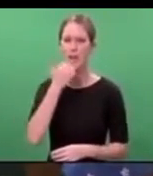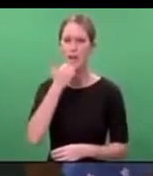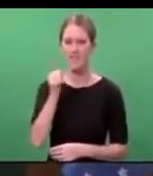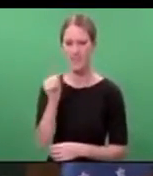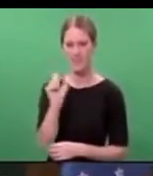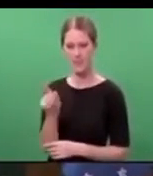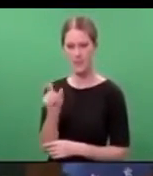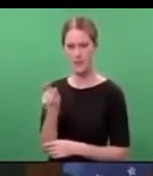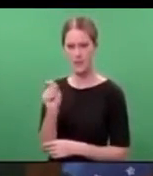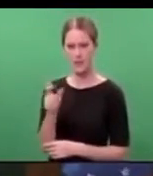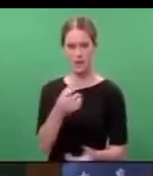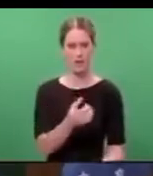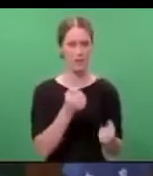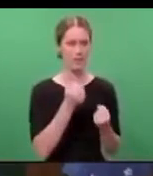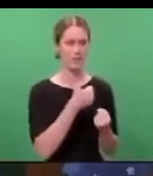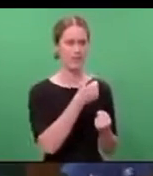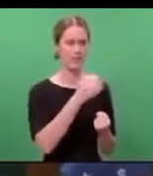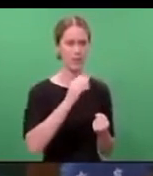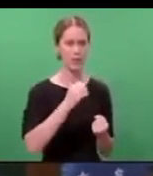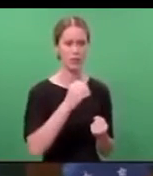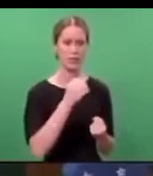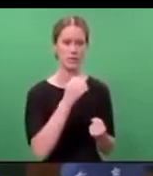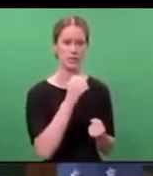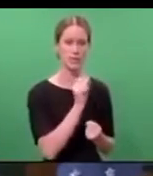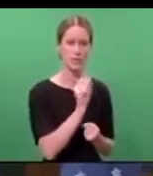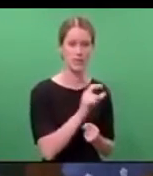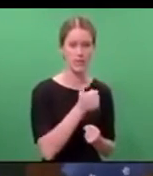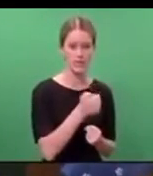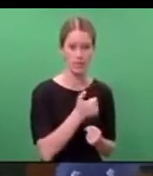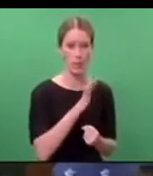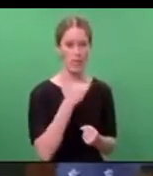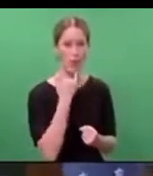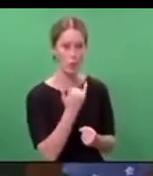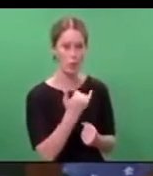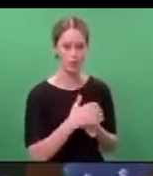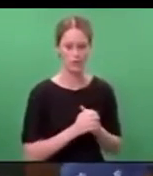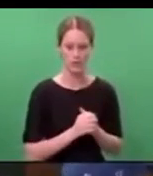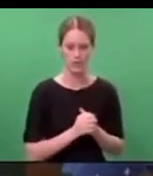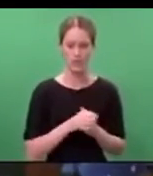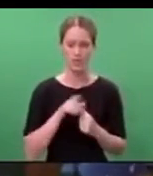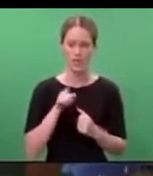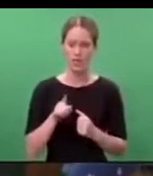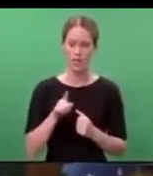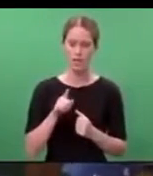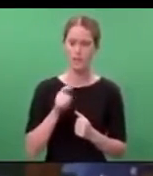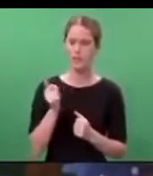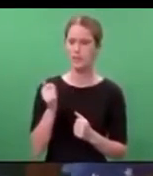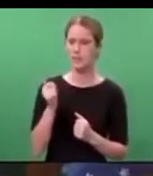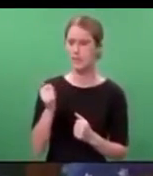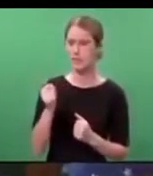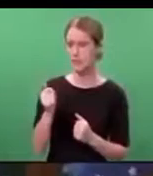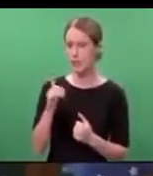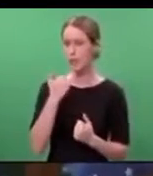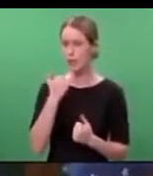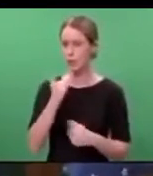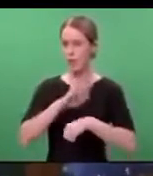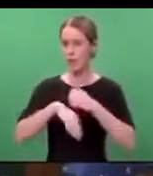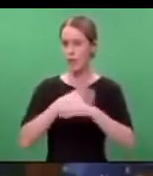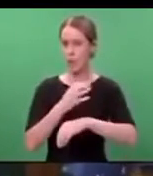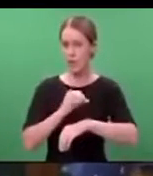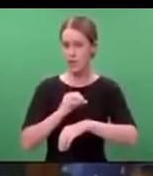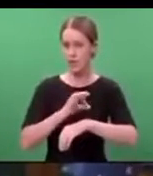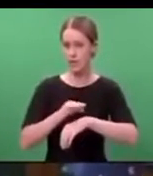600 texts or phone calls. They are, on average, lasting around 40 minutes. And I encourage